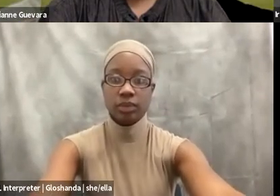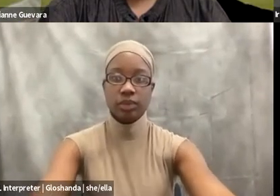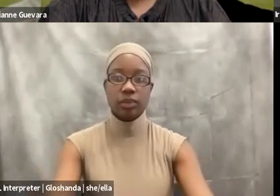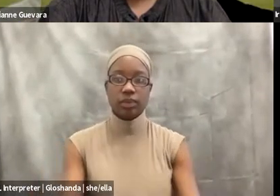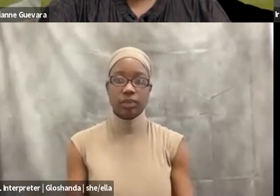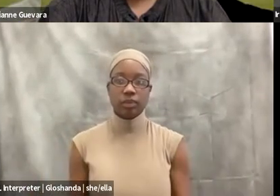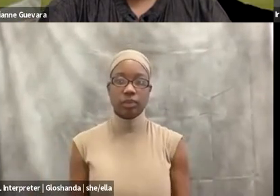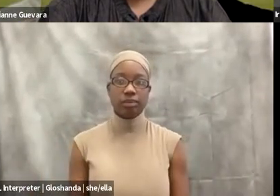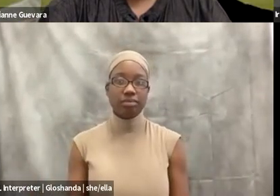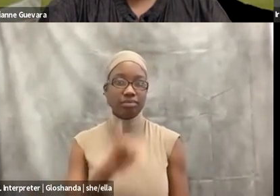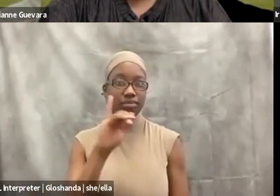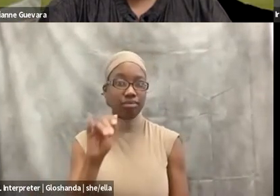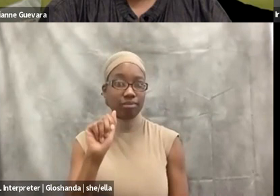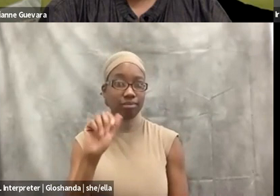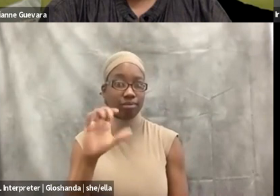Do you think it's possible?